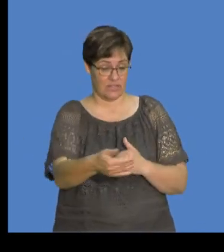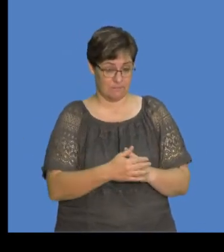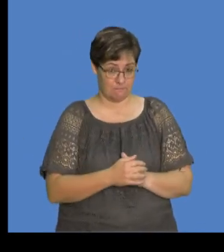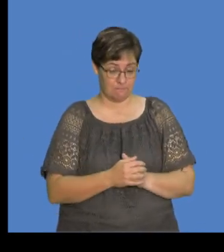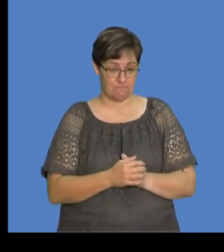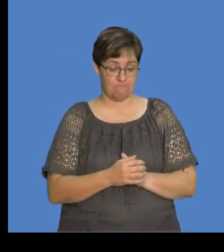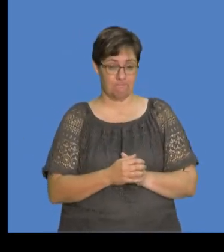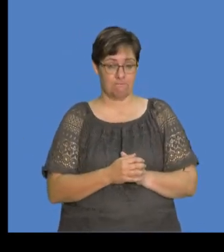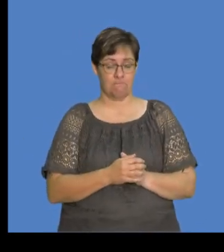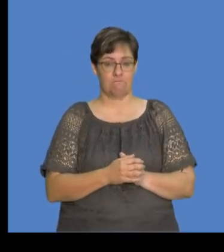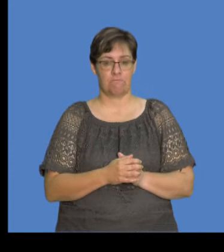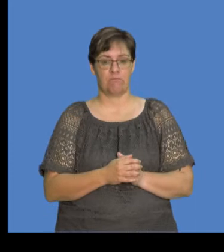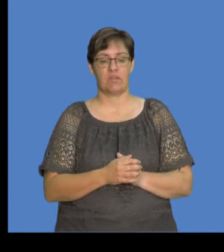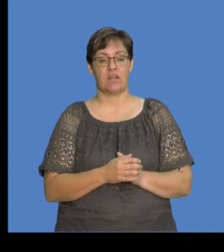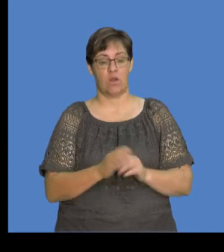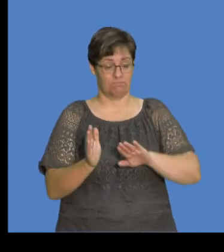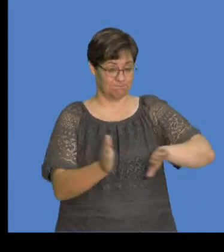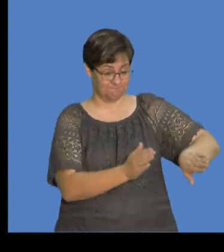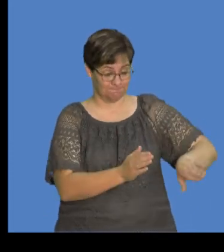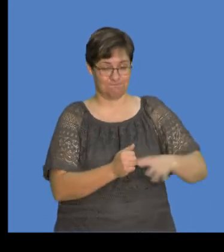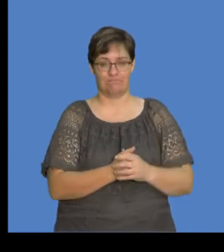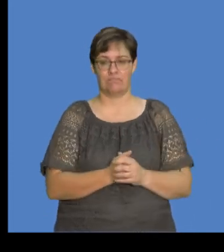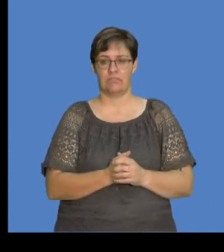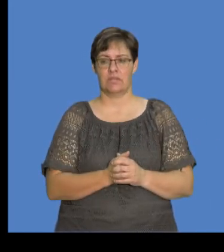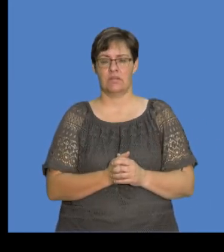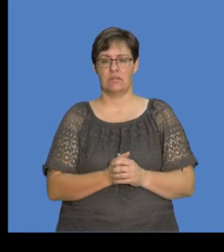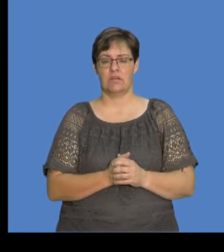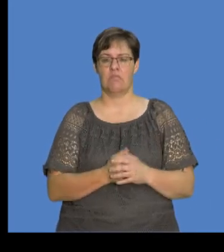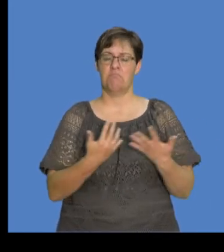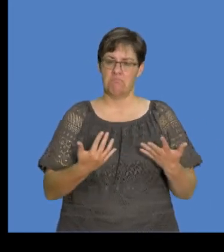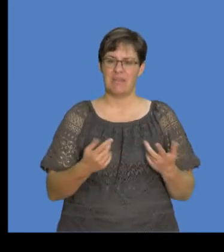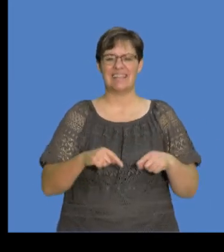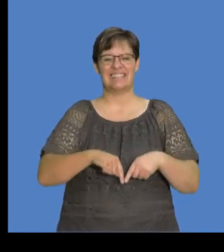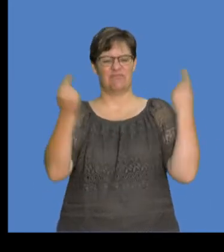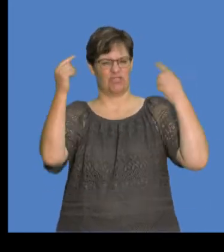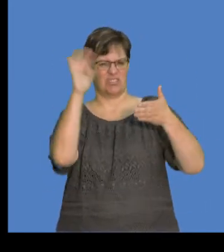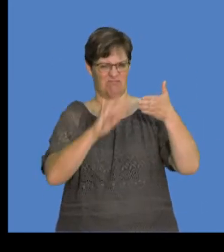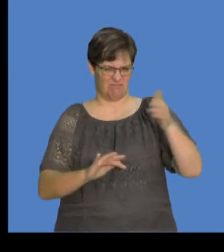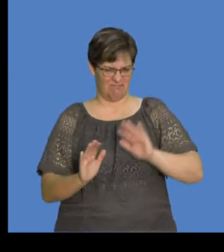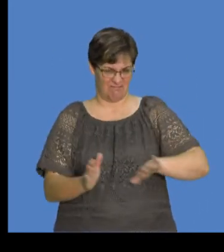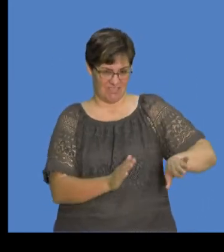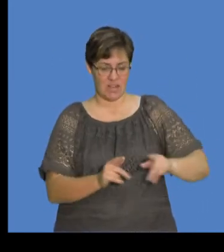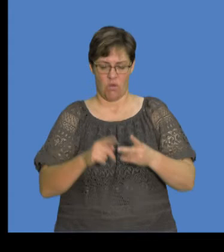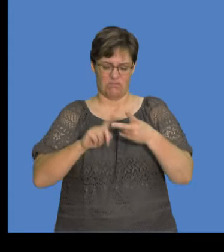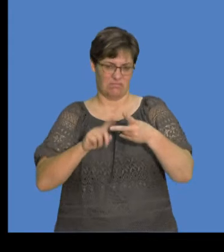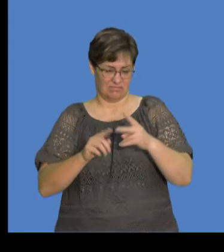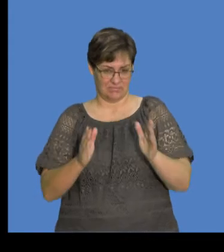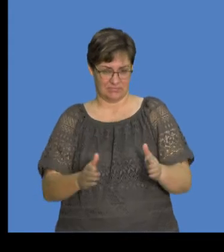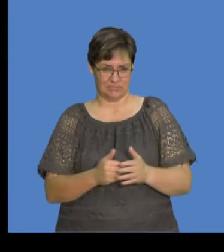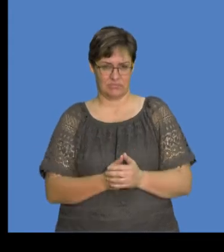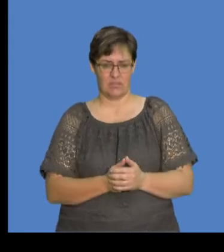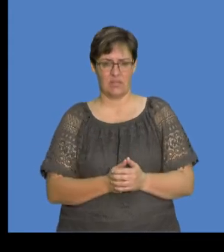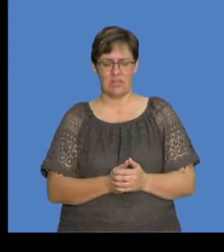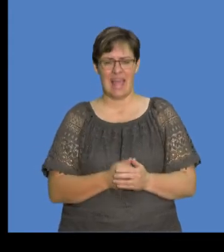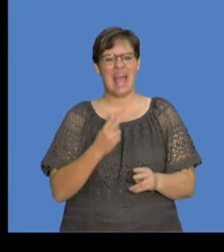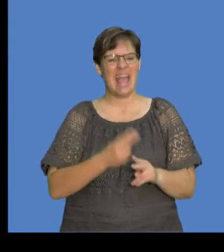right? Okay, now, we've managed to do that, okay? Now, we've got a different scenario altogether, okay?